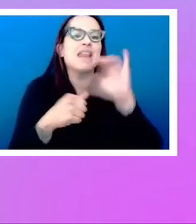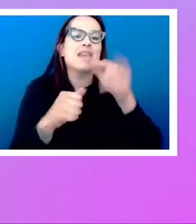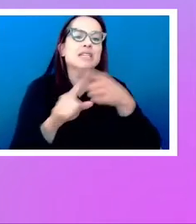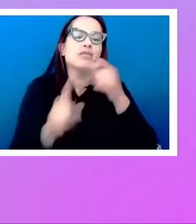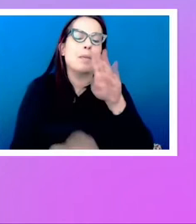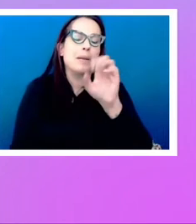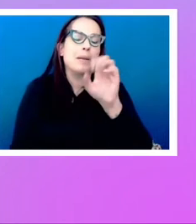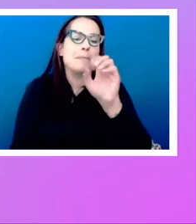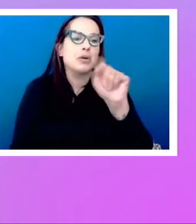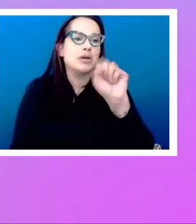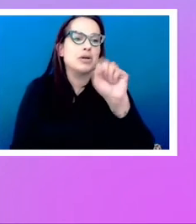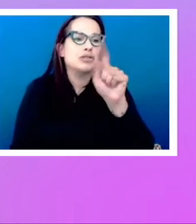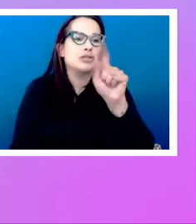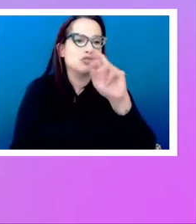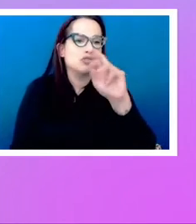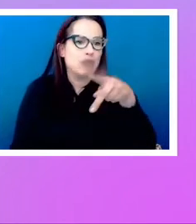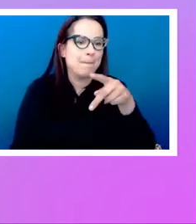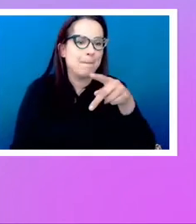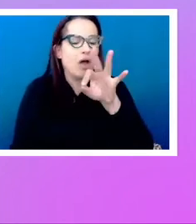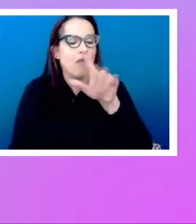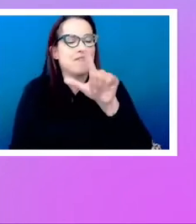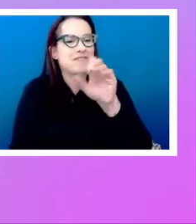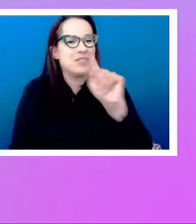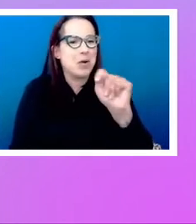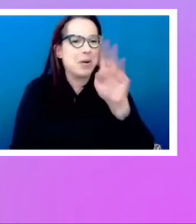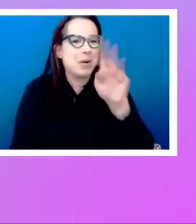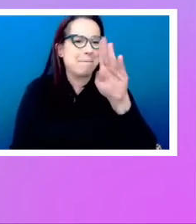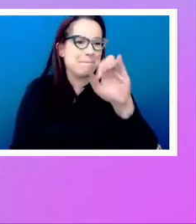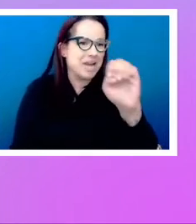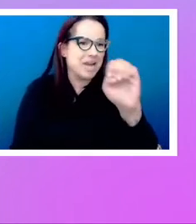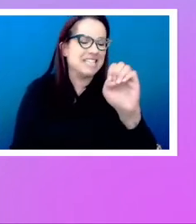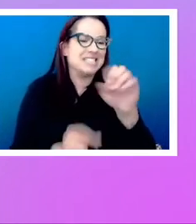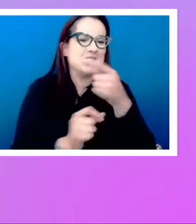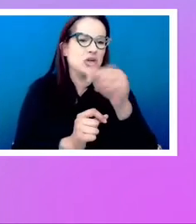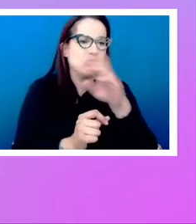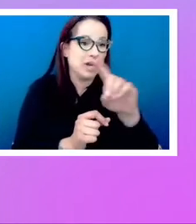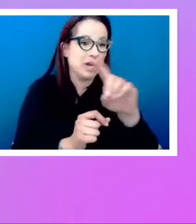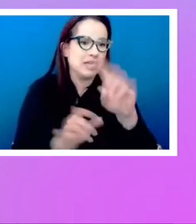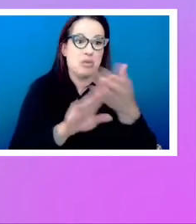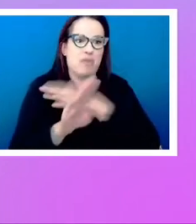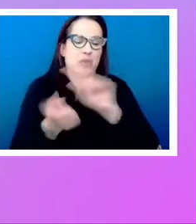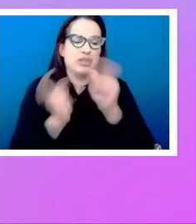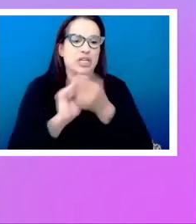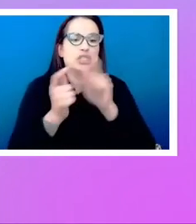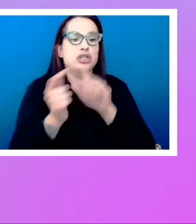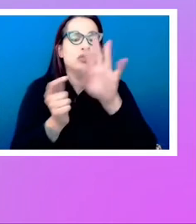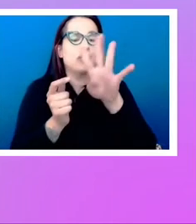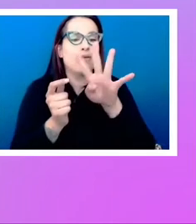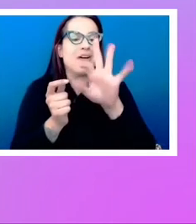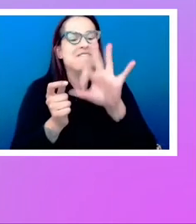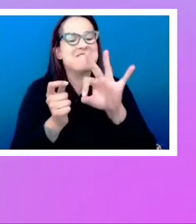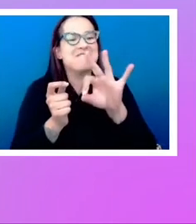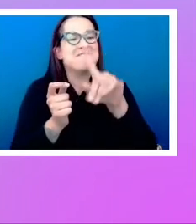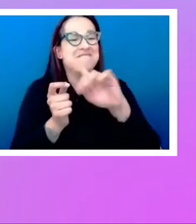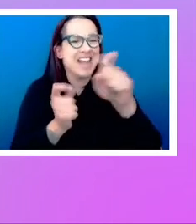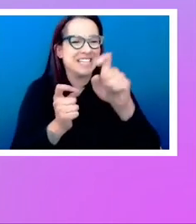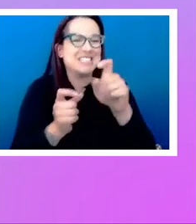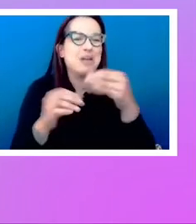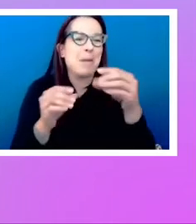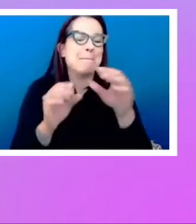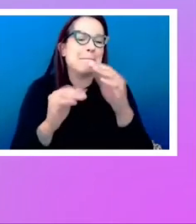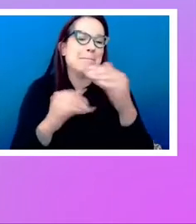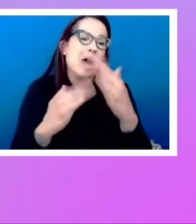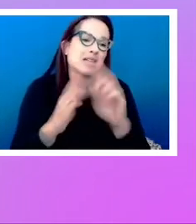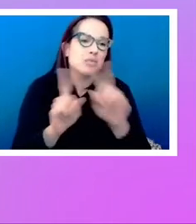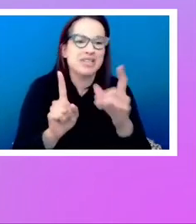based grid, the sort of original grid they had before they went to flexbox, although the flexbox grid isn't actually that much different. So you're basically